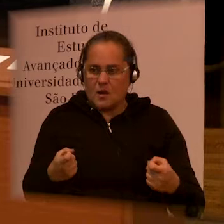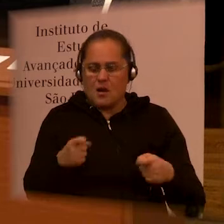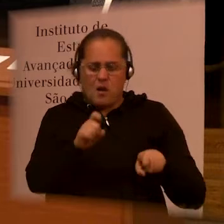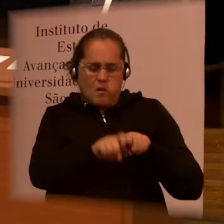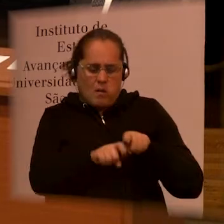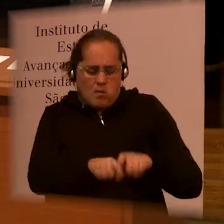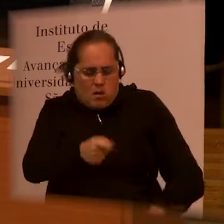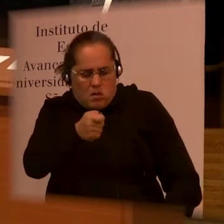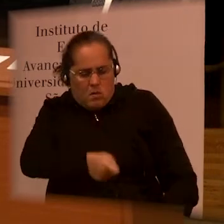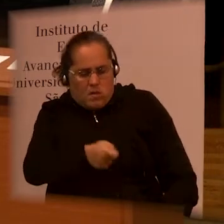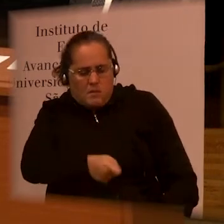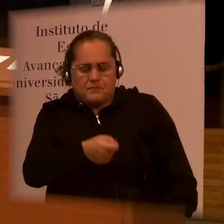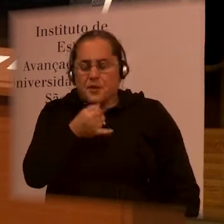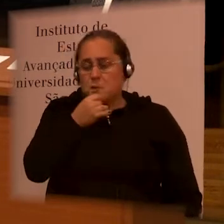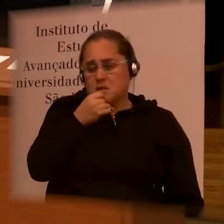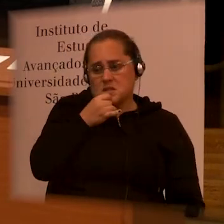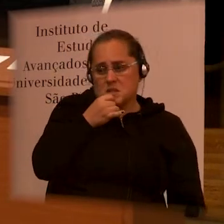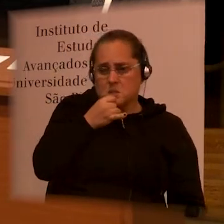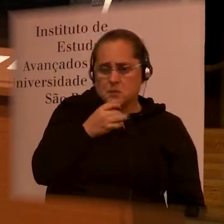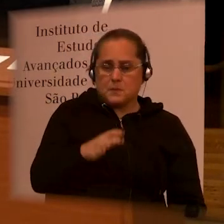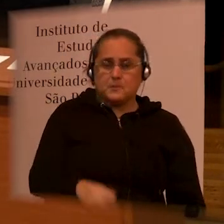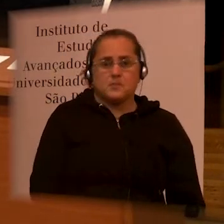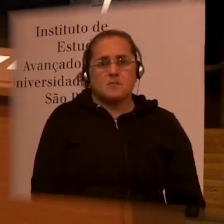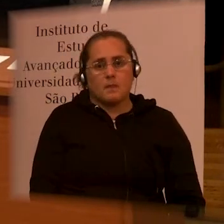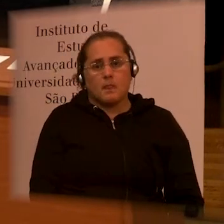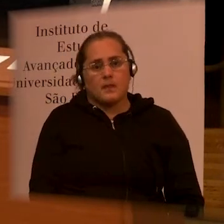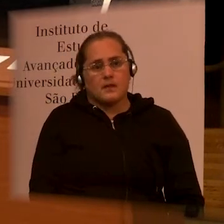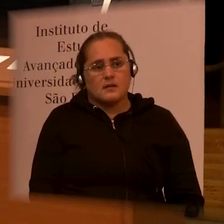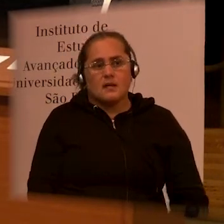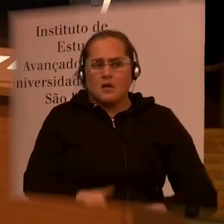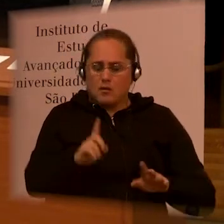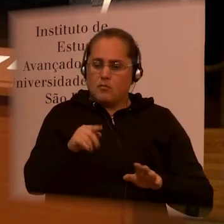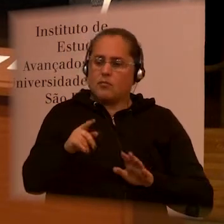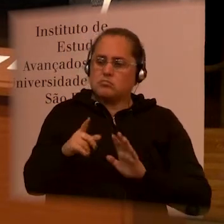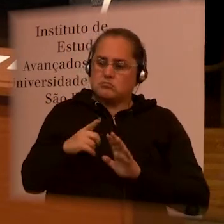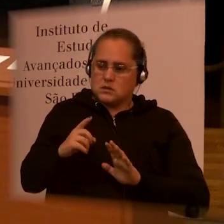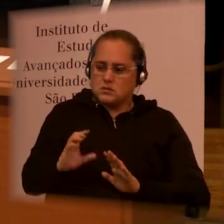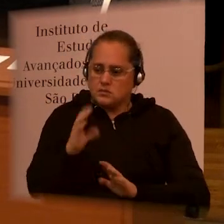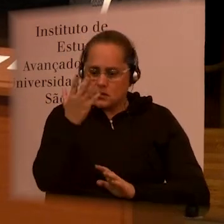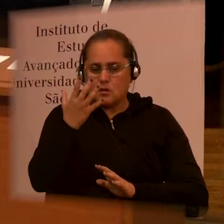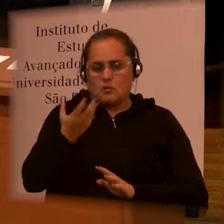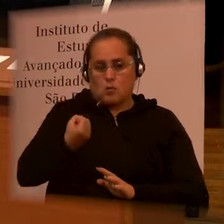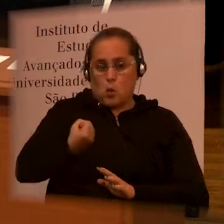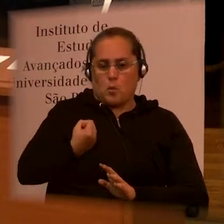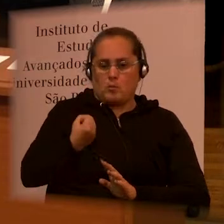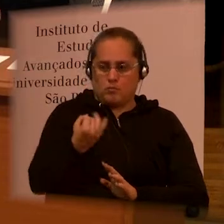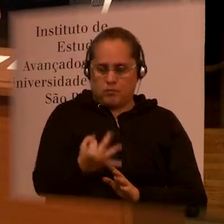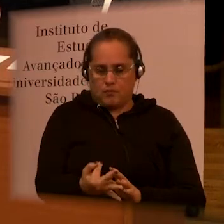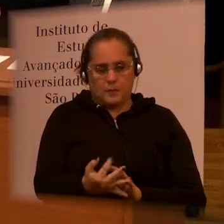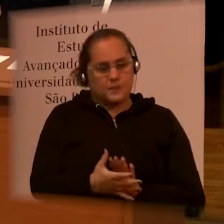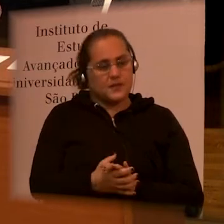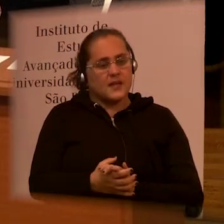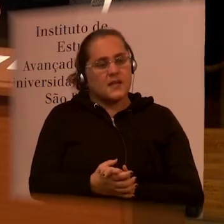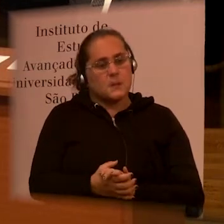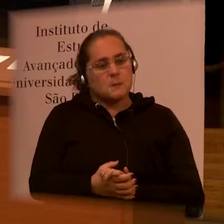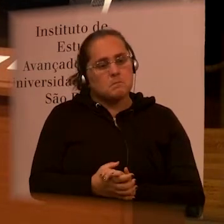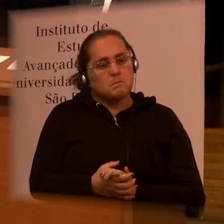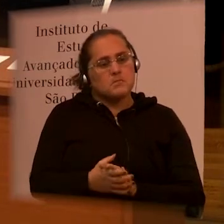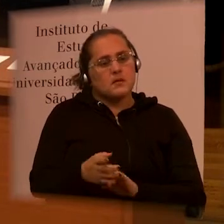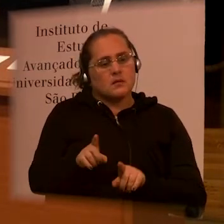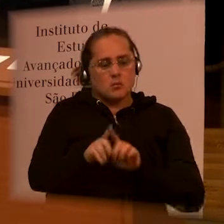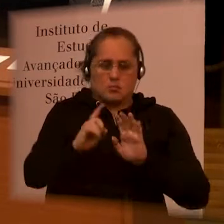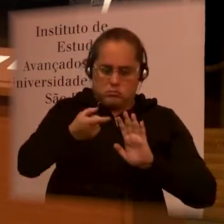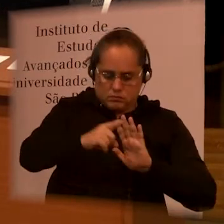are much better handled qualitatively through conversations and through in-depth. And so I think it's very